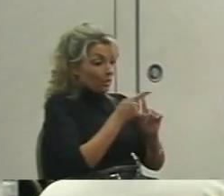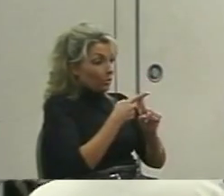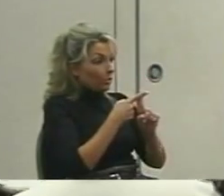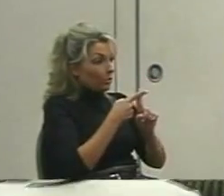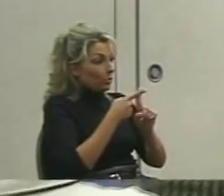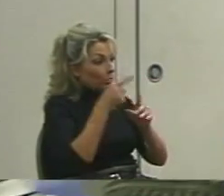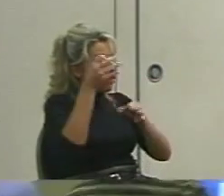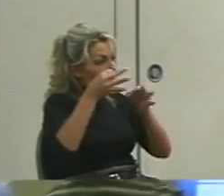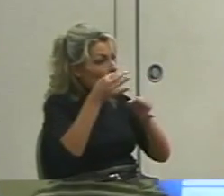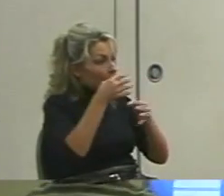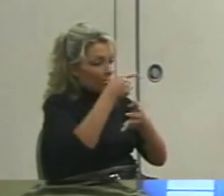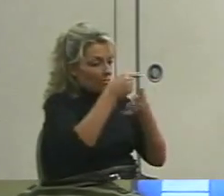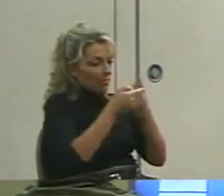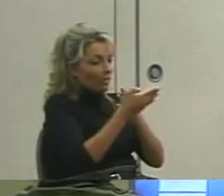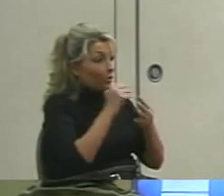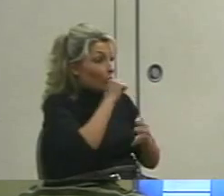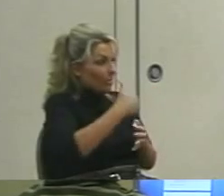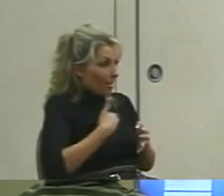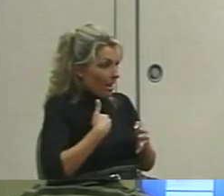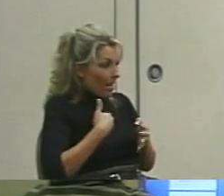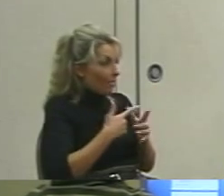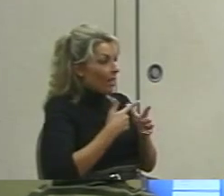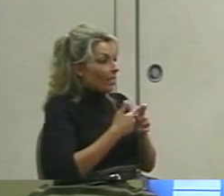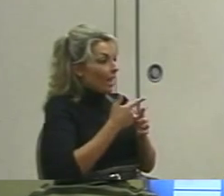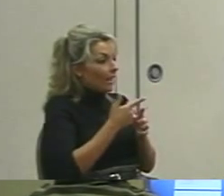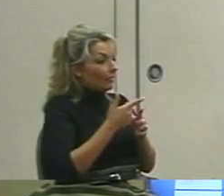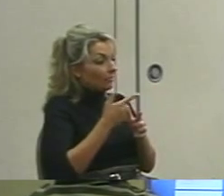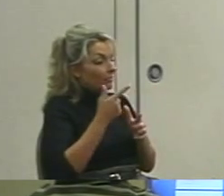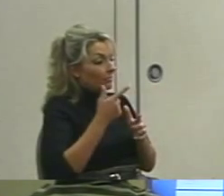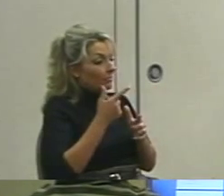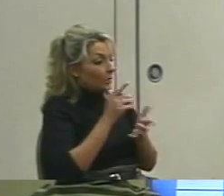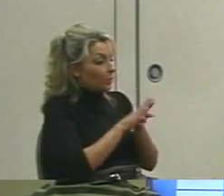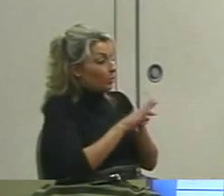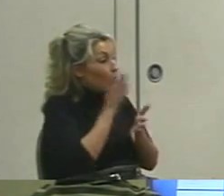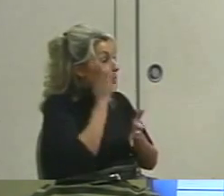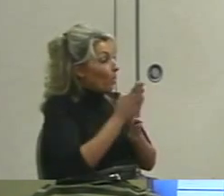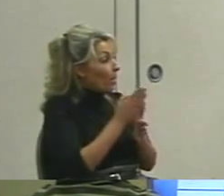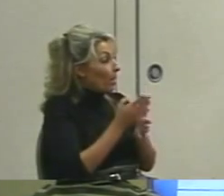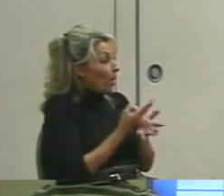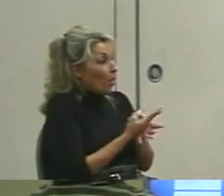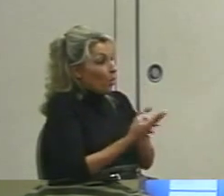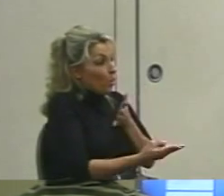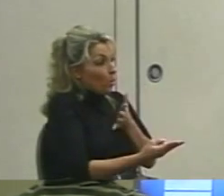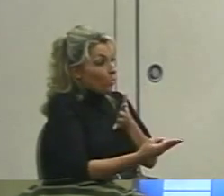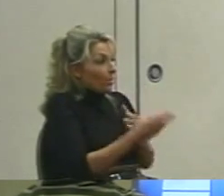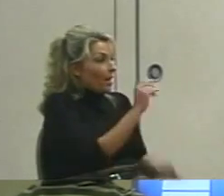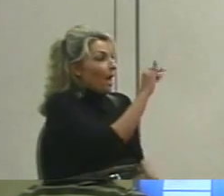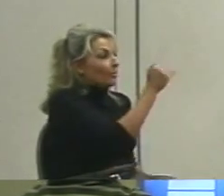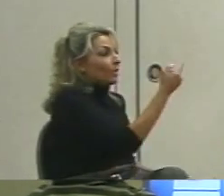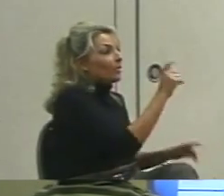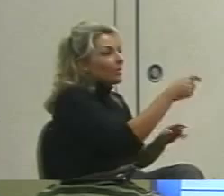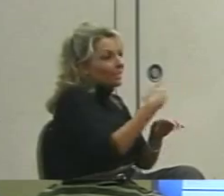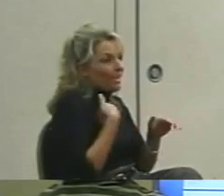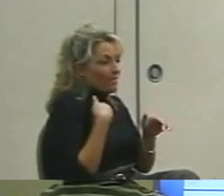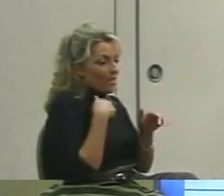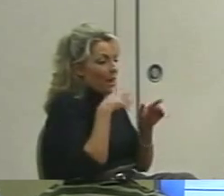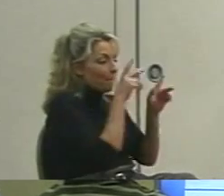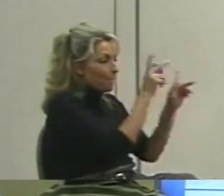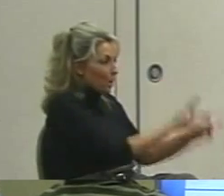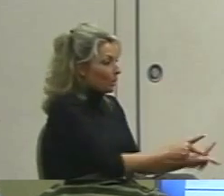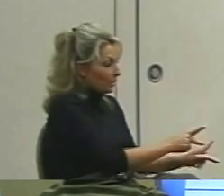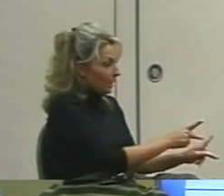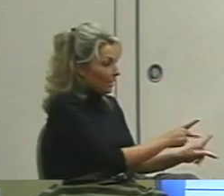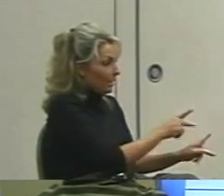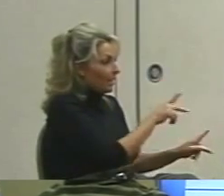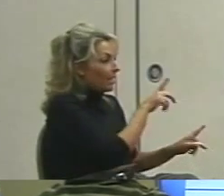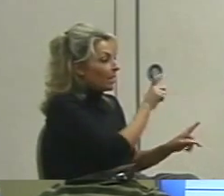have those four things you are going to lose. Objectives must have a person. They have to be personalized for